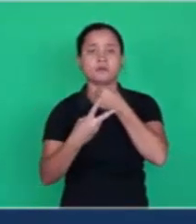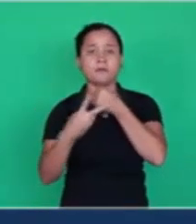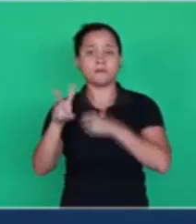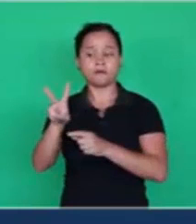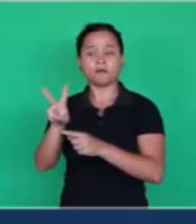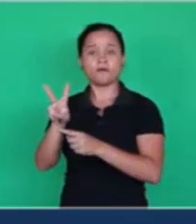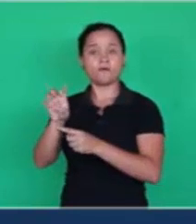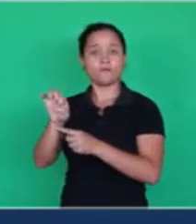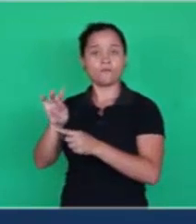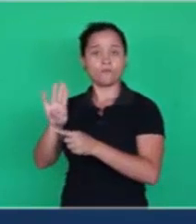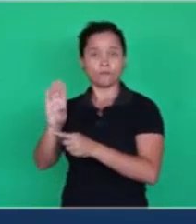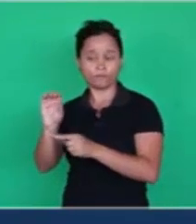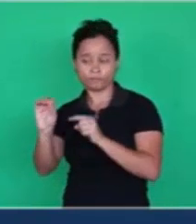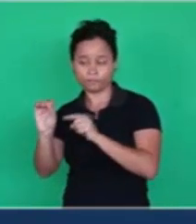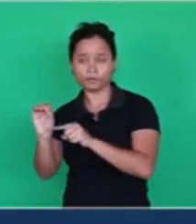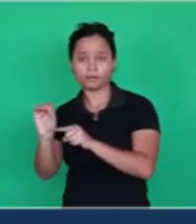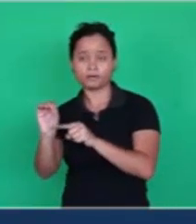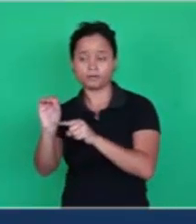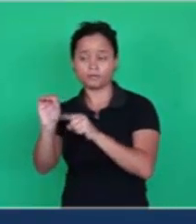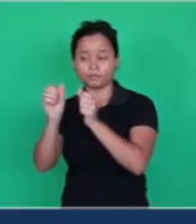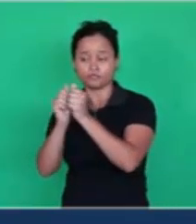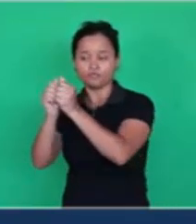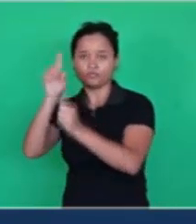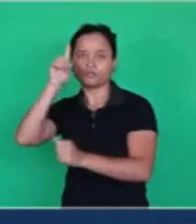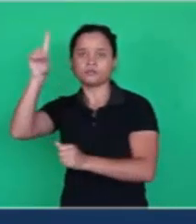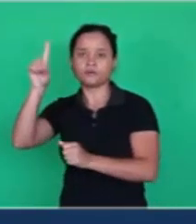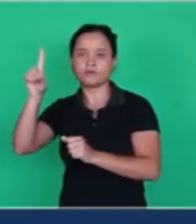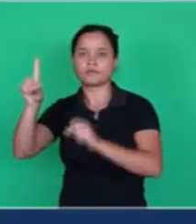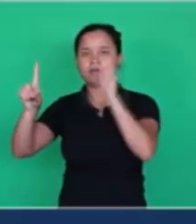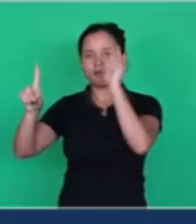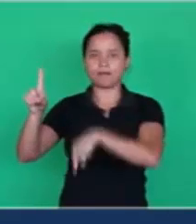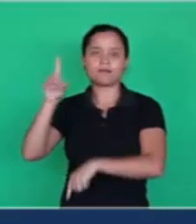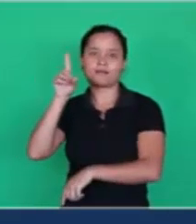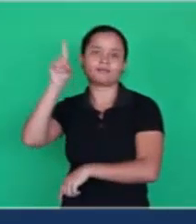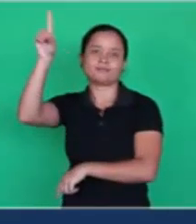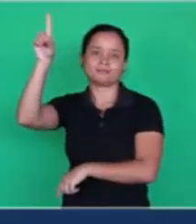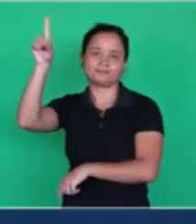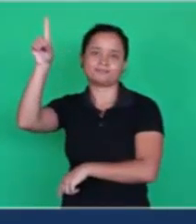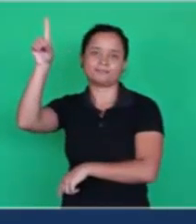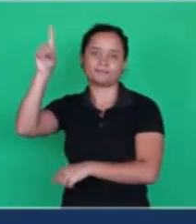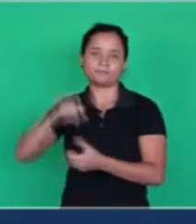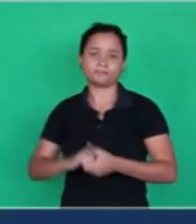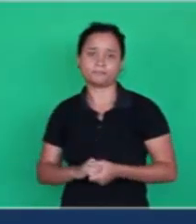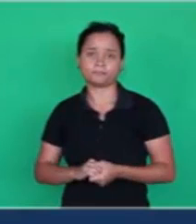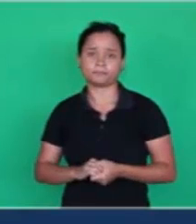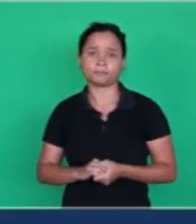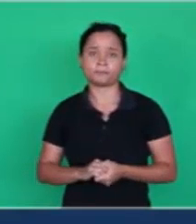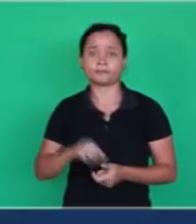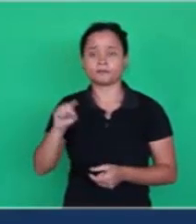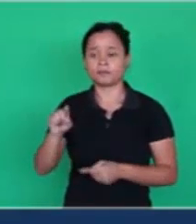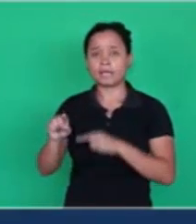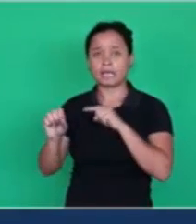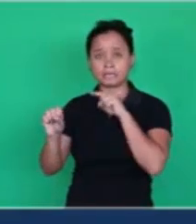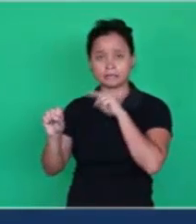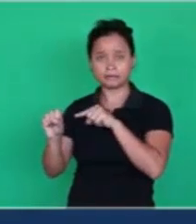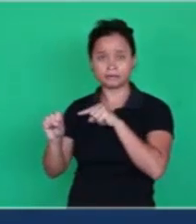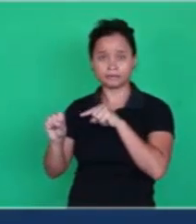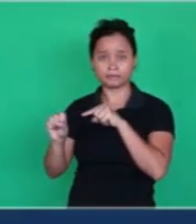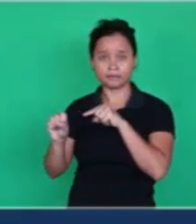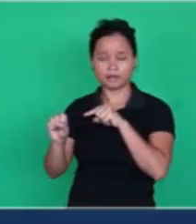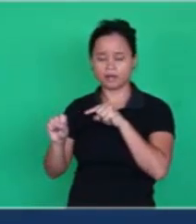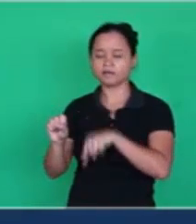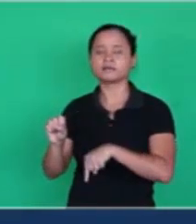and the word was with God, and the word was God. You see, brothers, through this word,